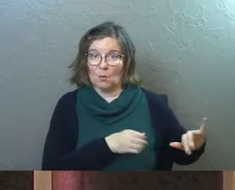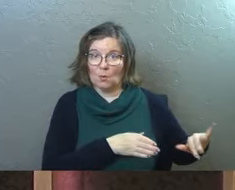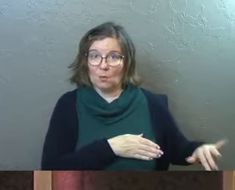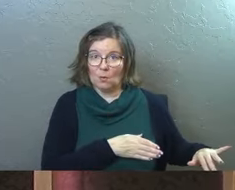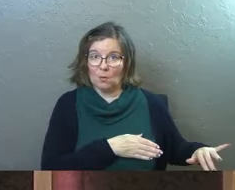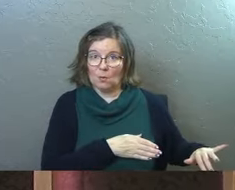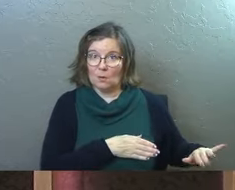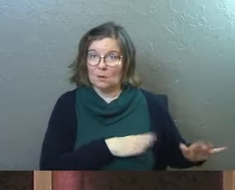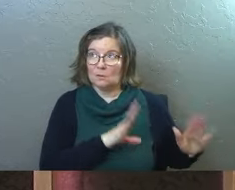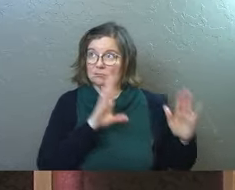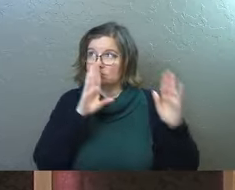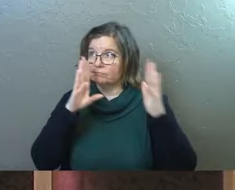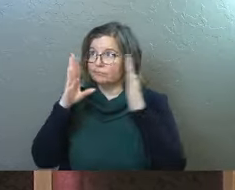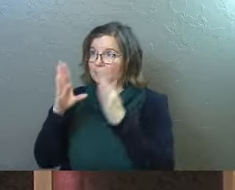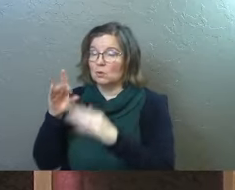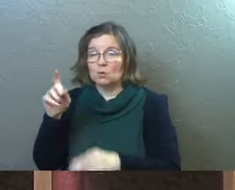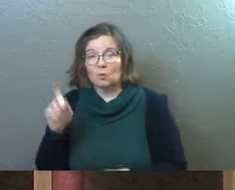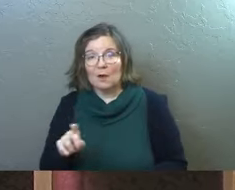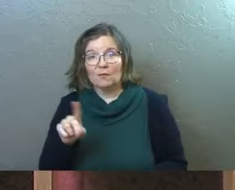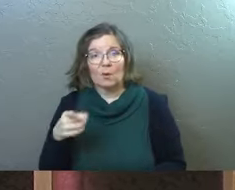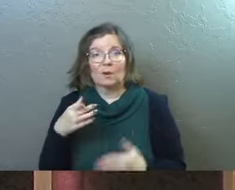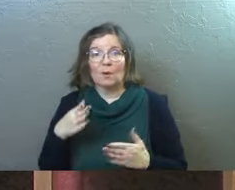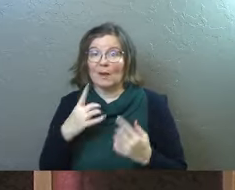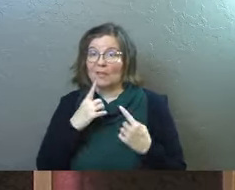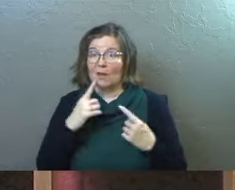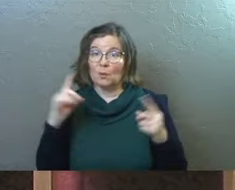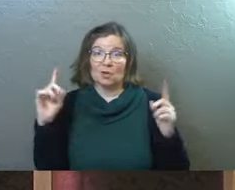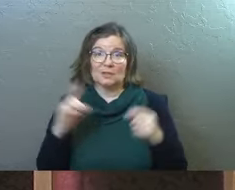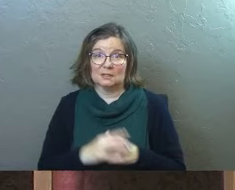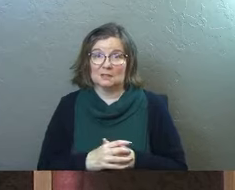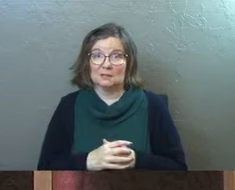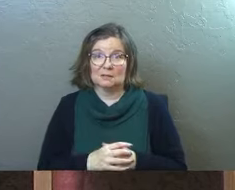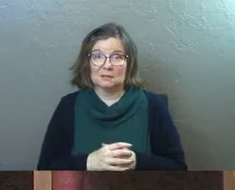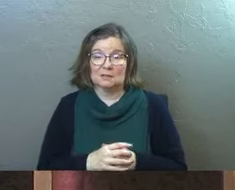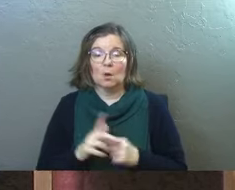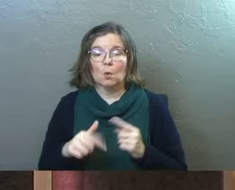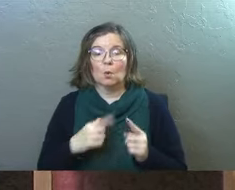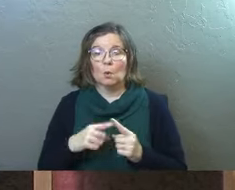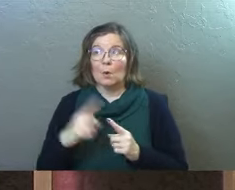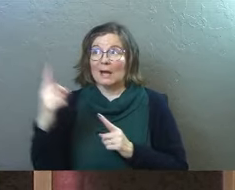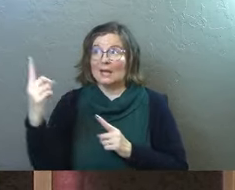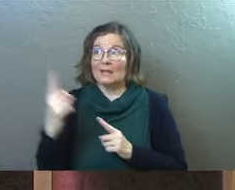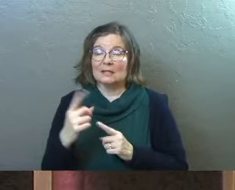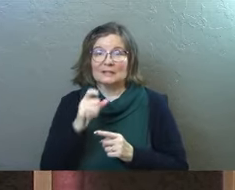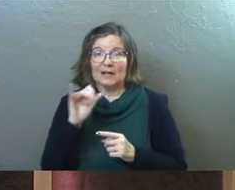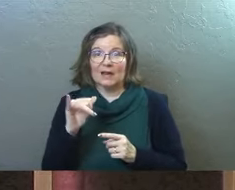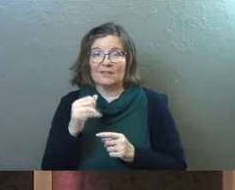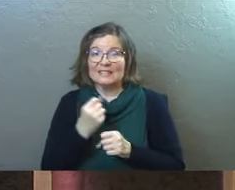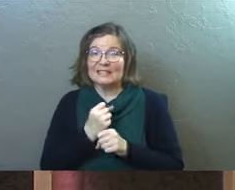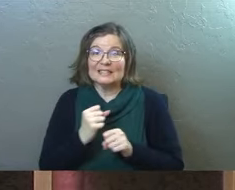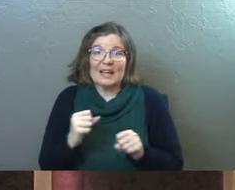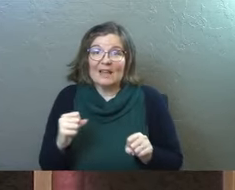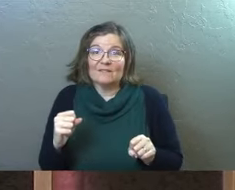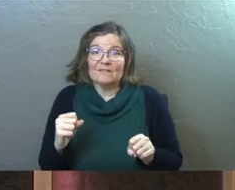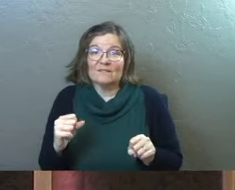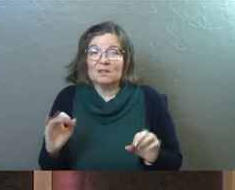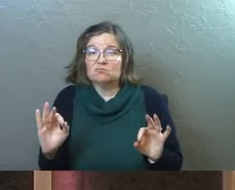You have to. It's the only way that it works. When he comes, he doesn't come as a safe